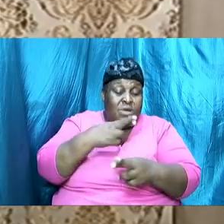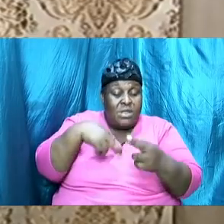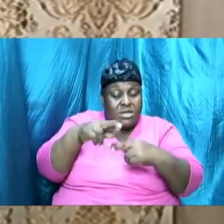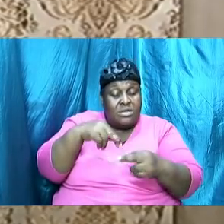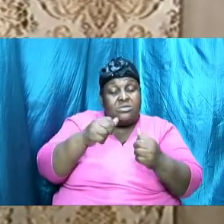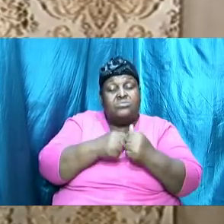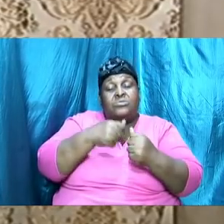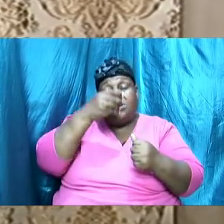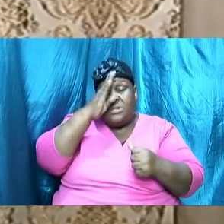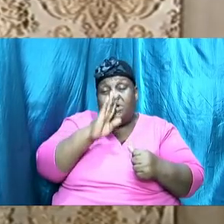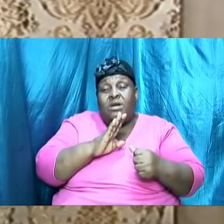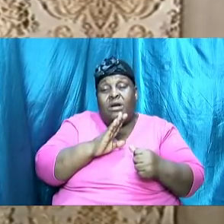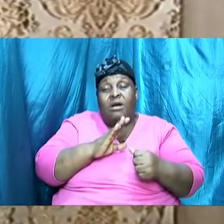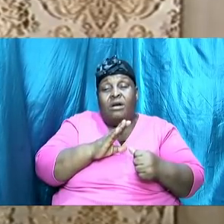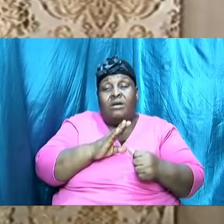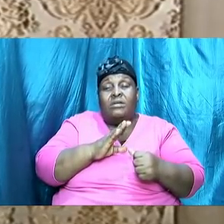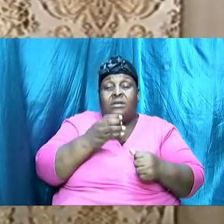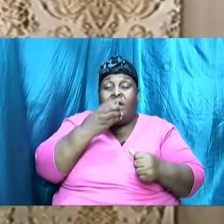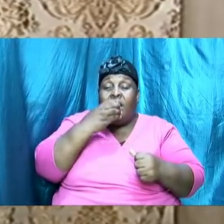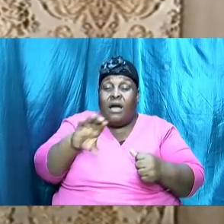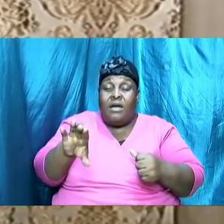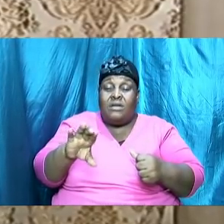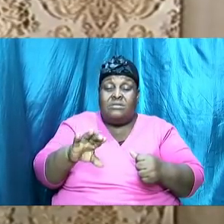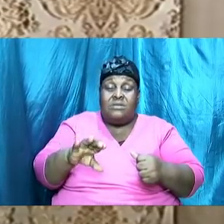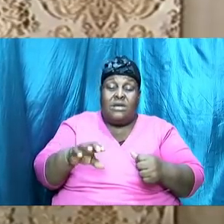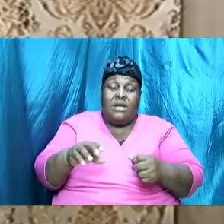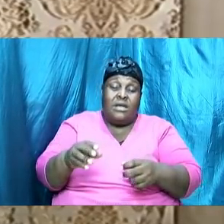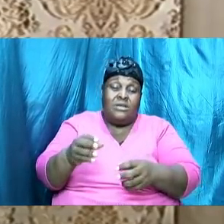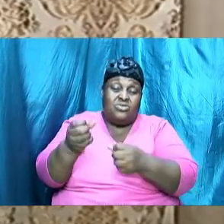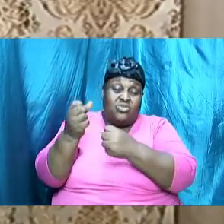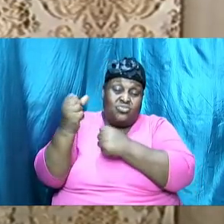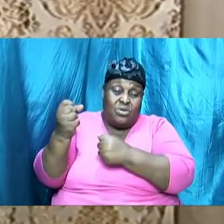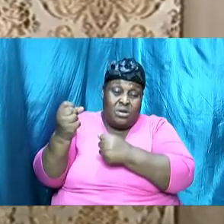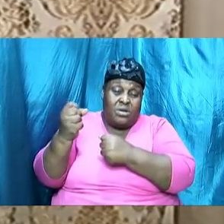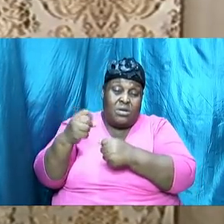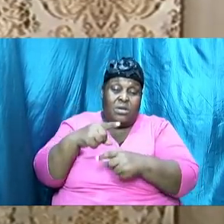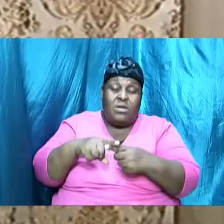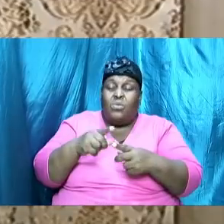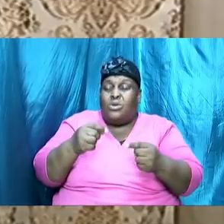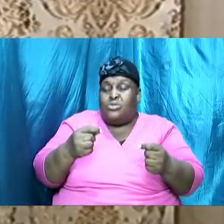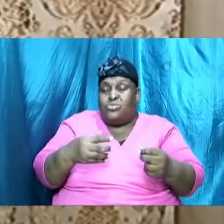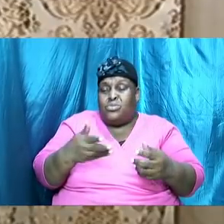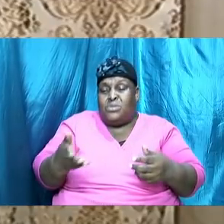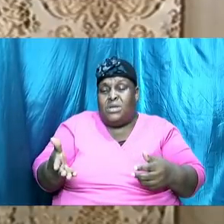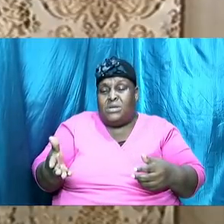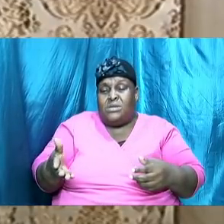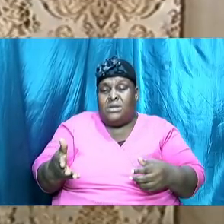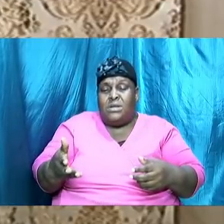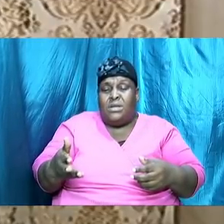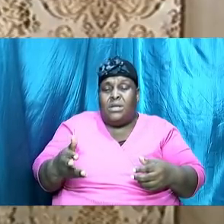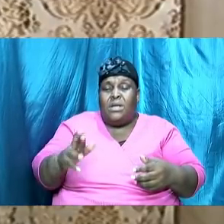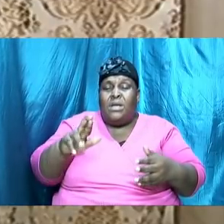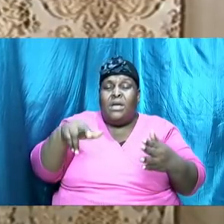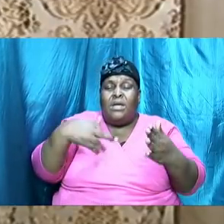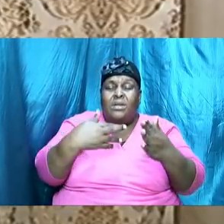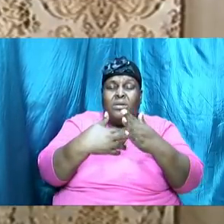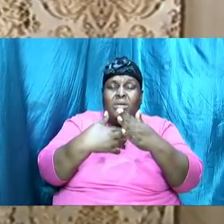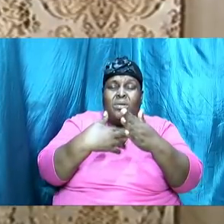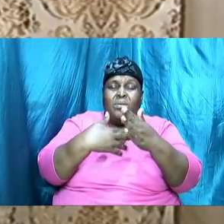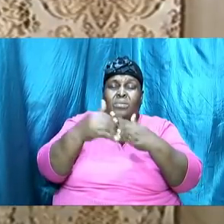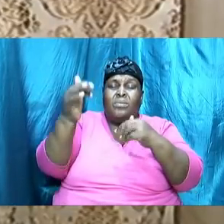there will be a getting together again and a rebuilding and a